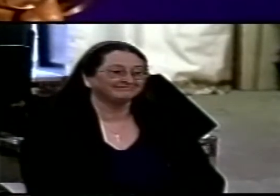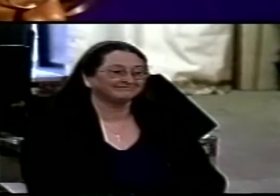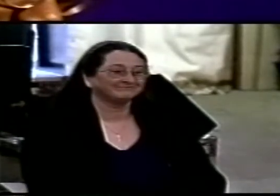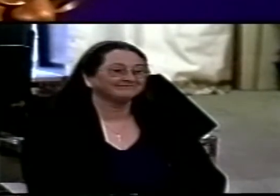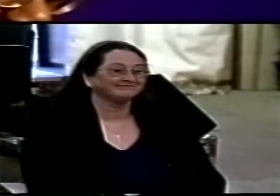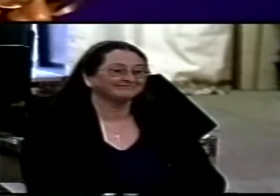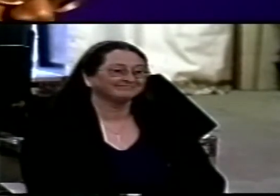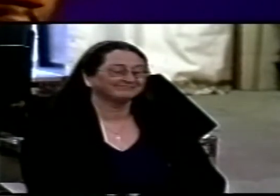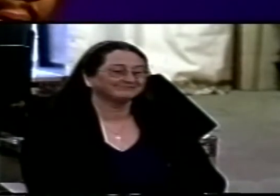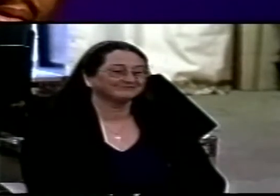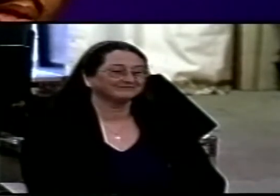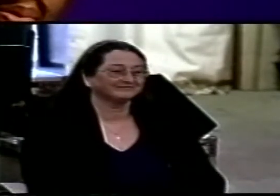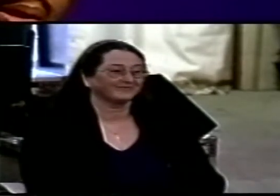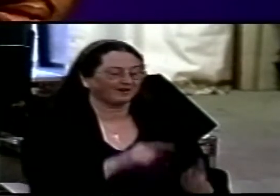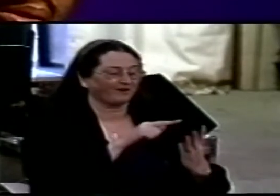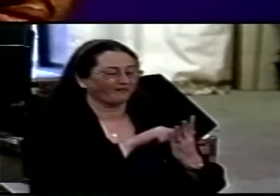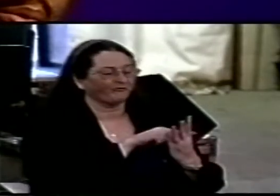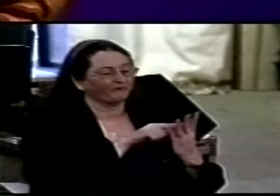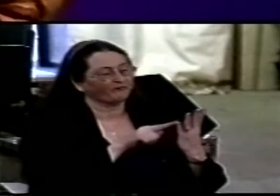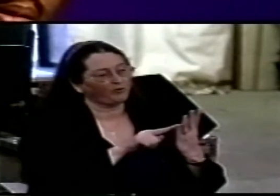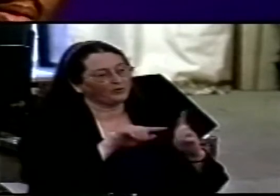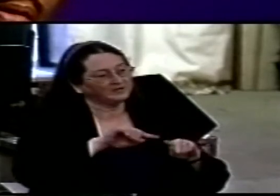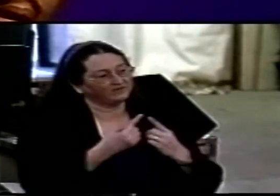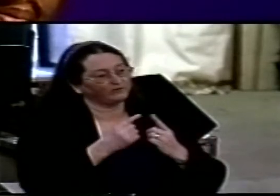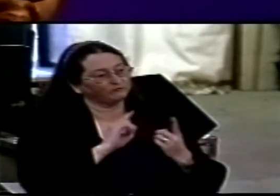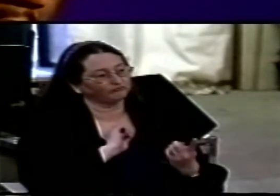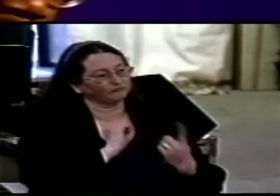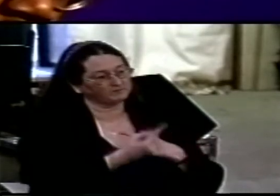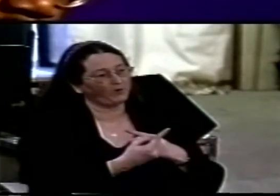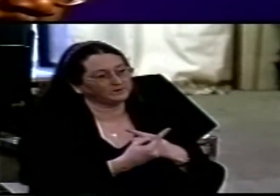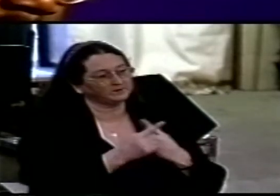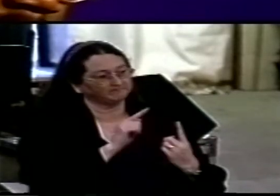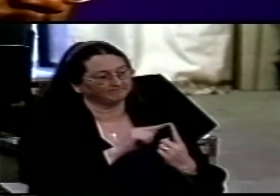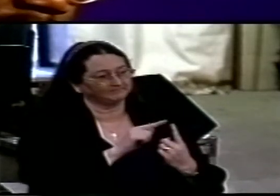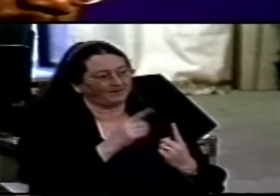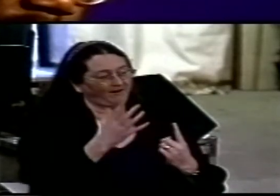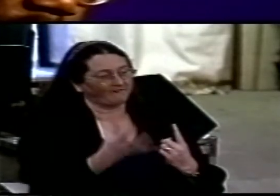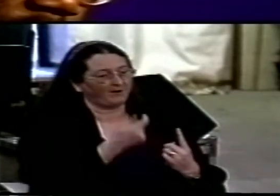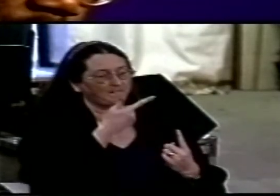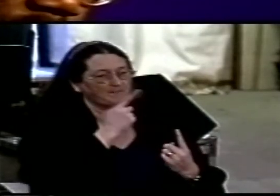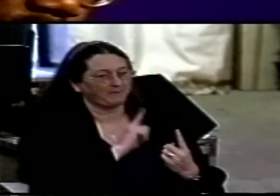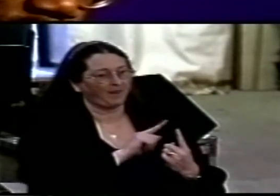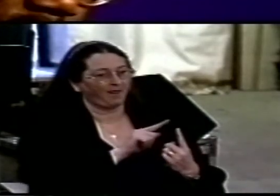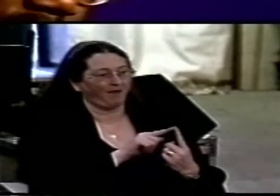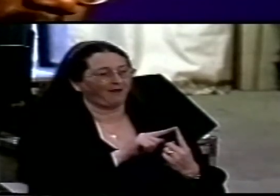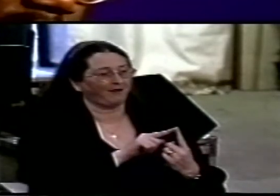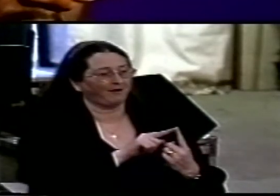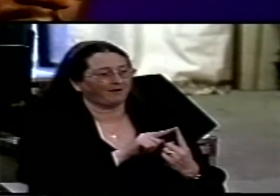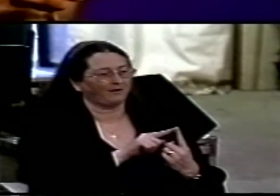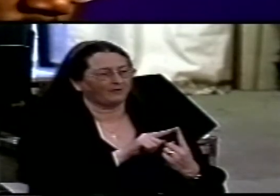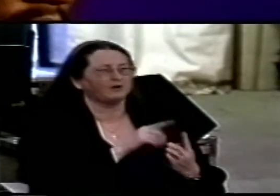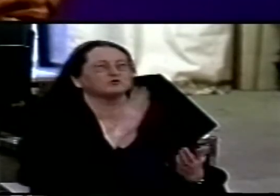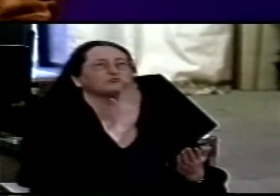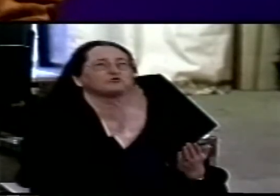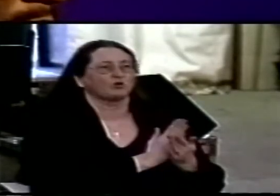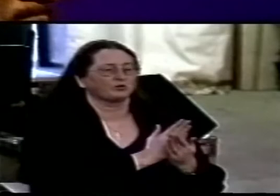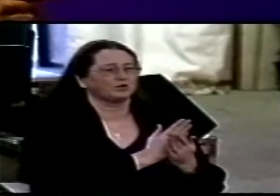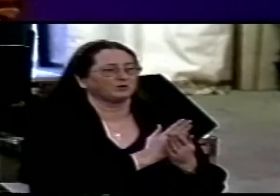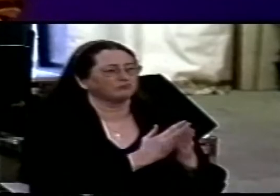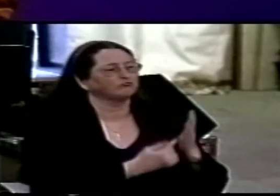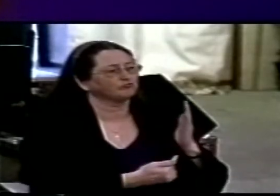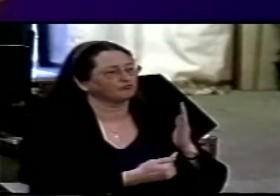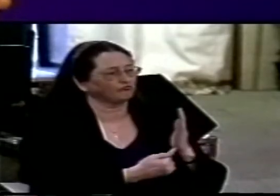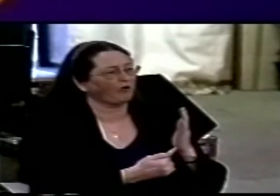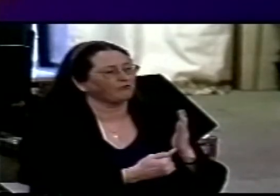you know we had four different responses to this we felt we found people who were just convinced that the Toronto thing